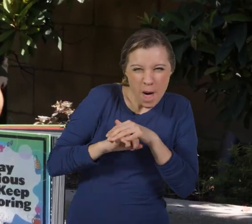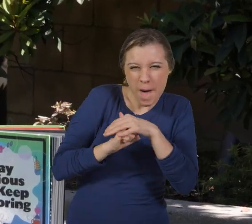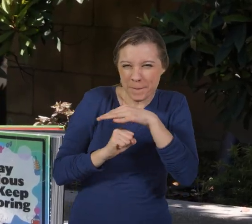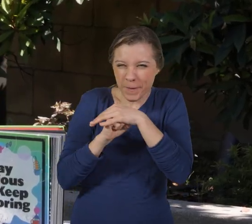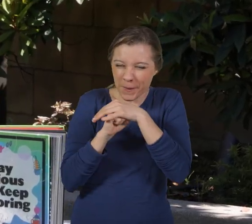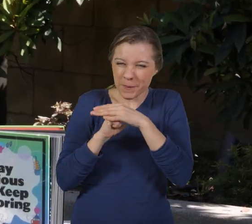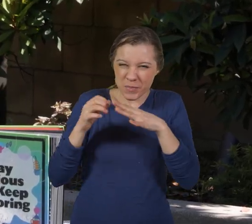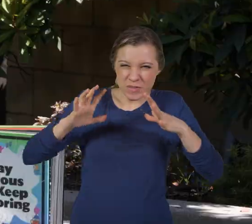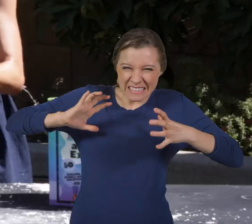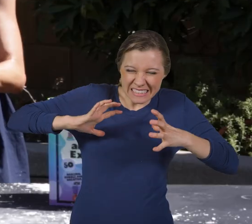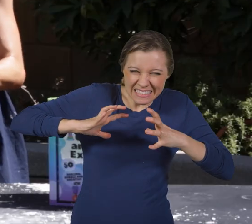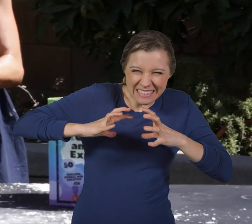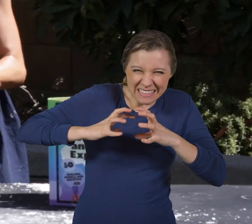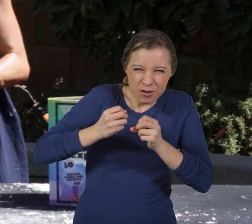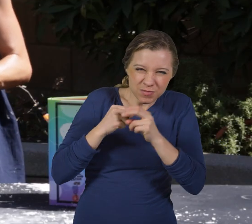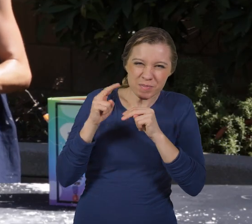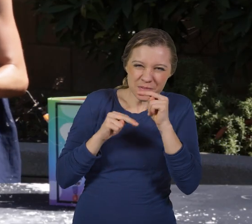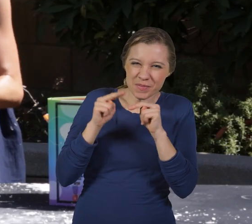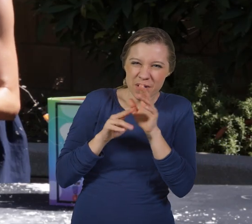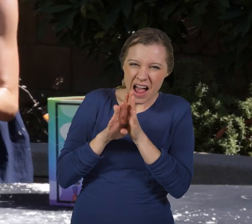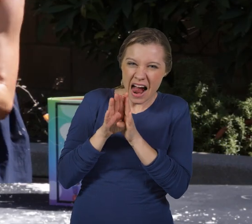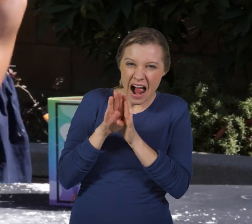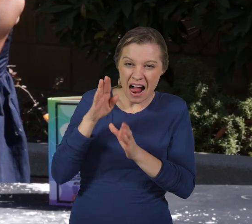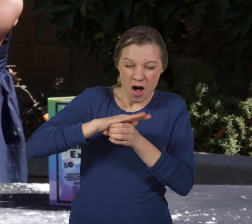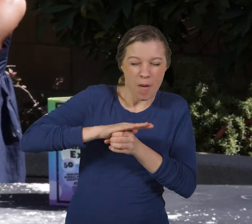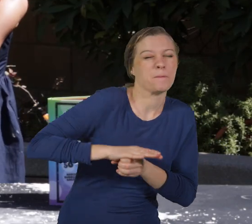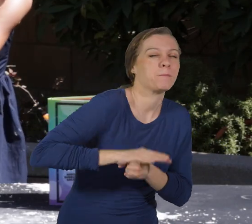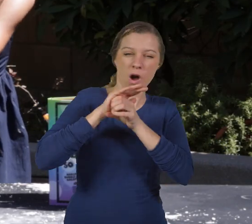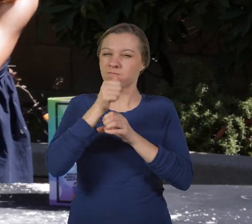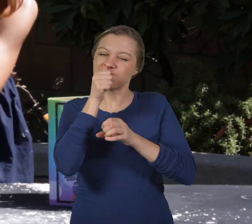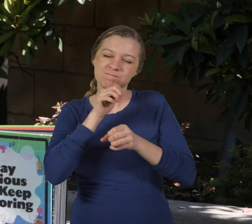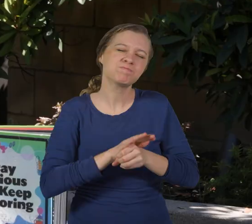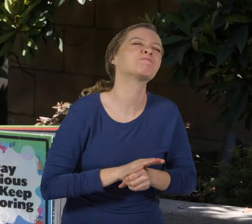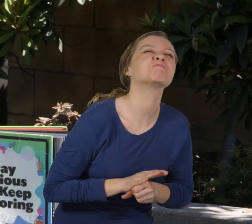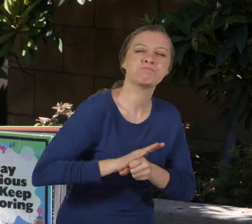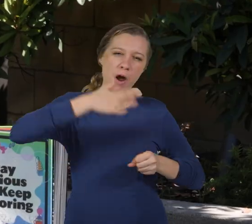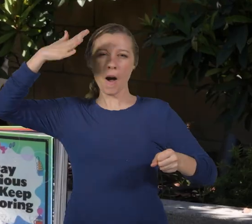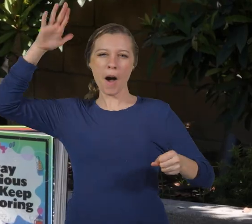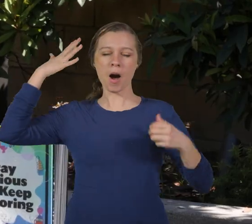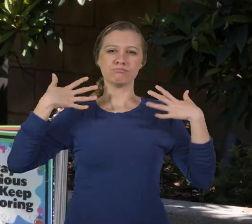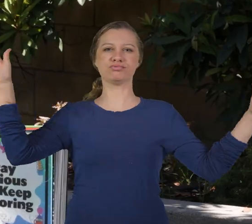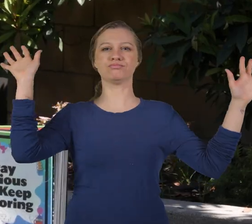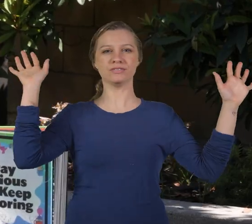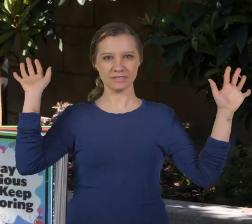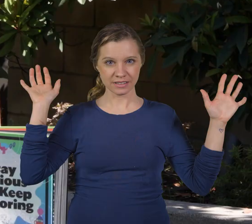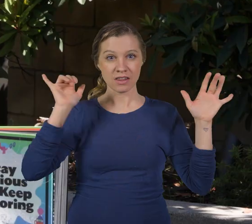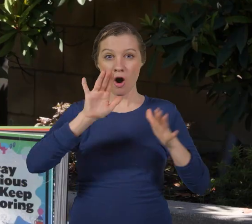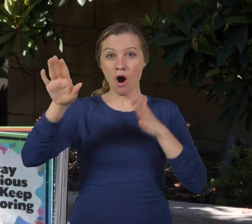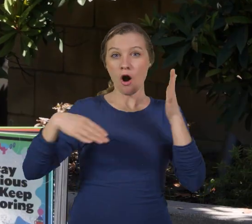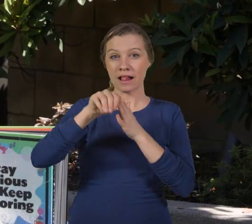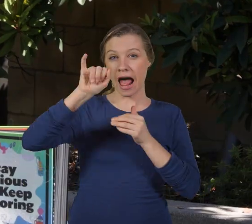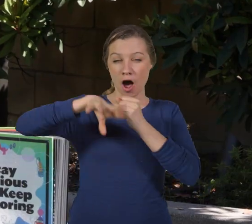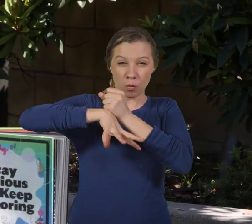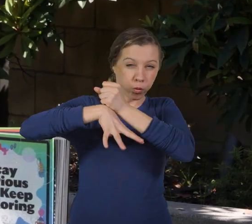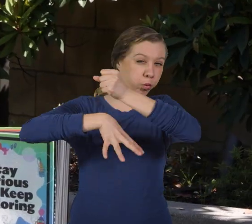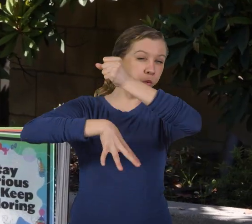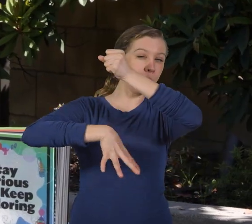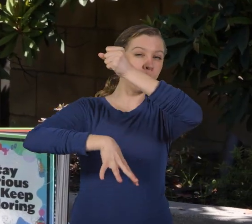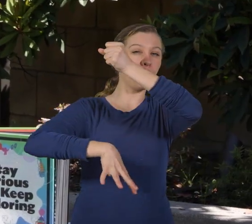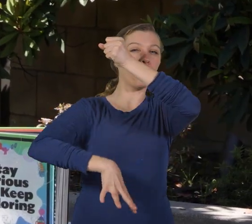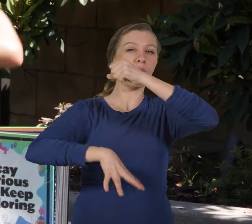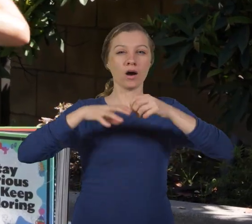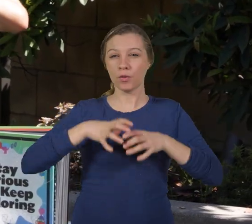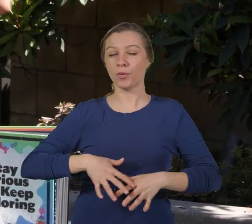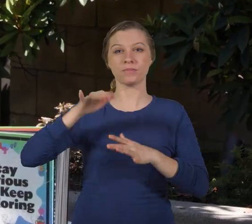paint can was also building and building and building until the lid couldn't take the pressure anymore. And it popped off, sending all of that air rushing